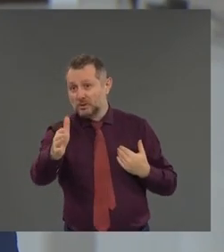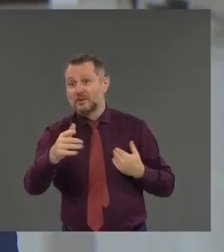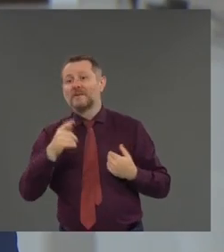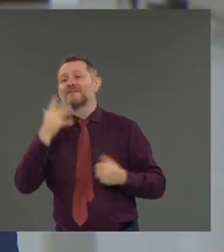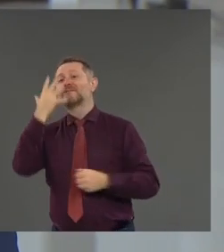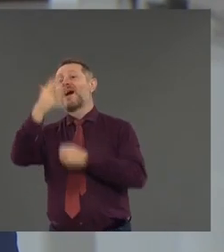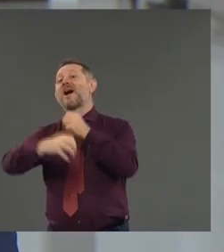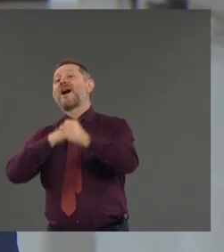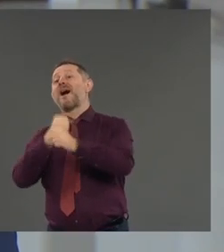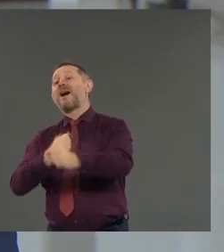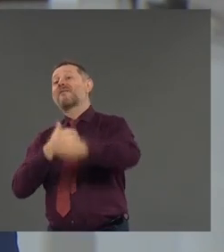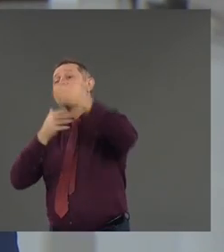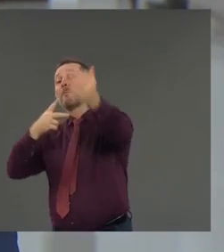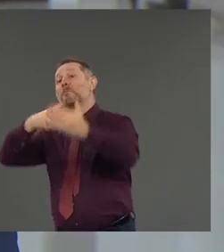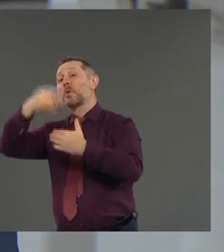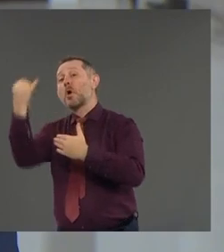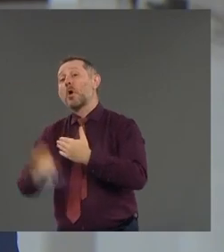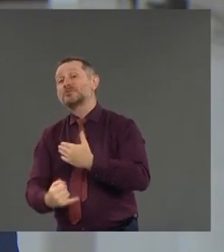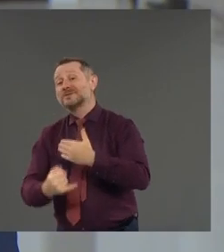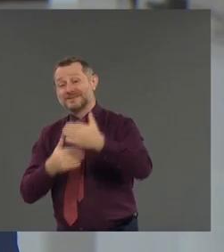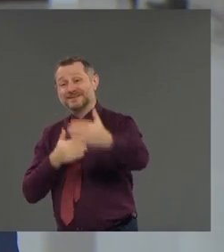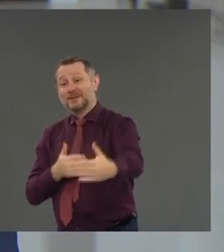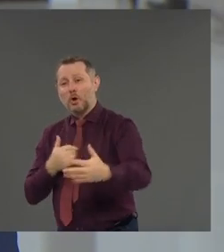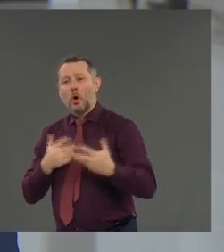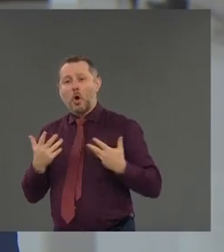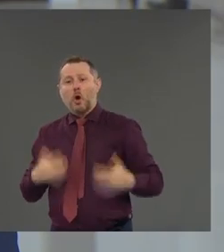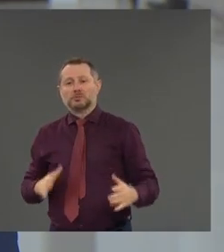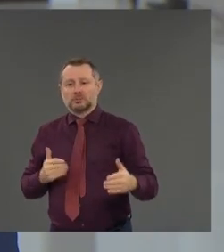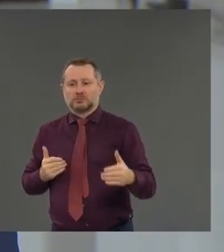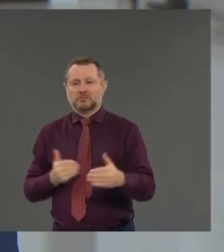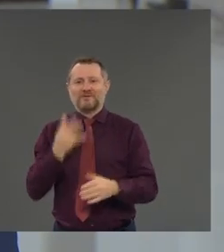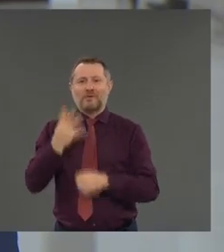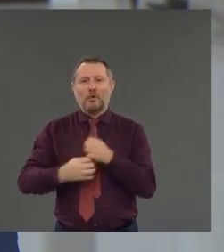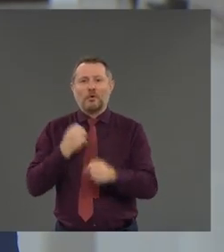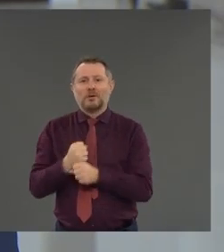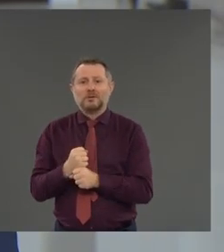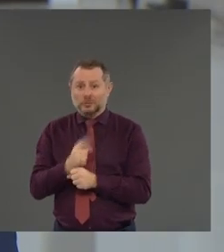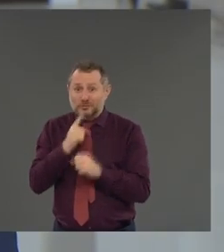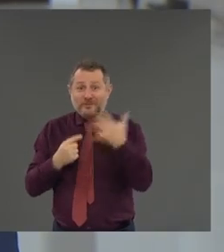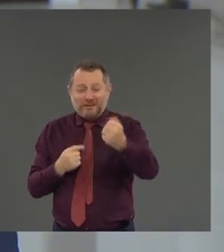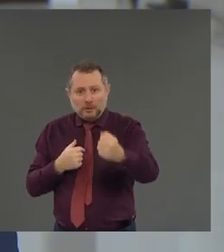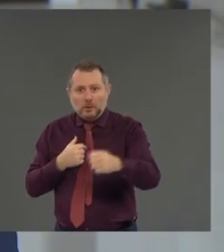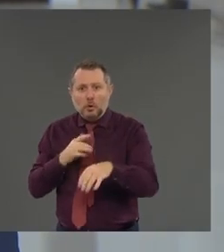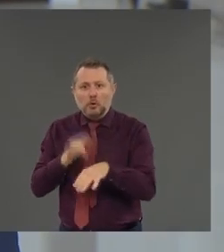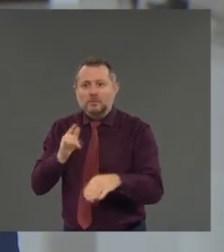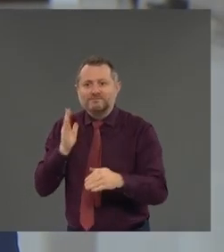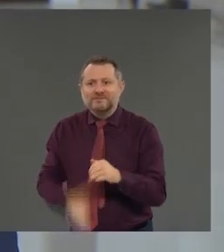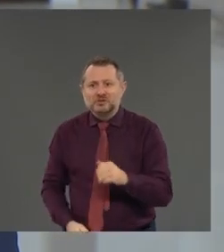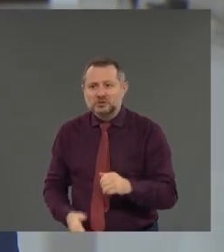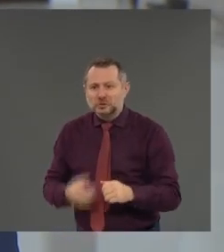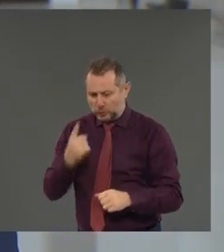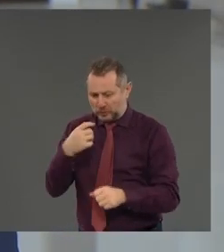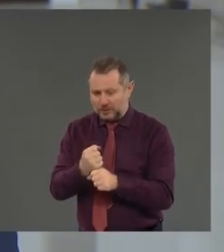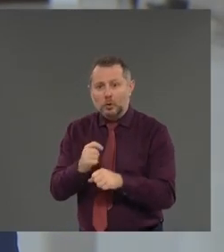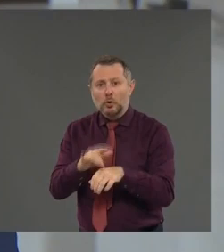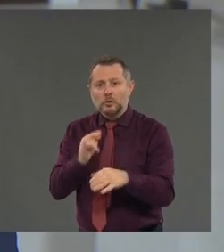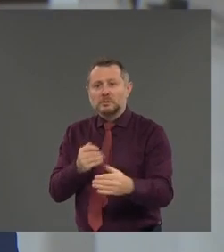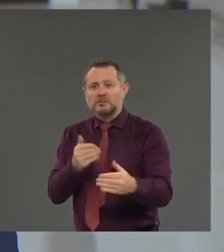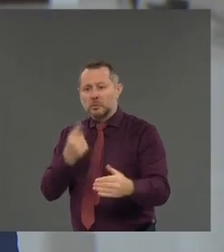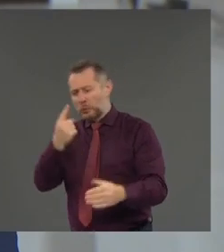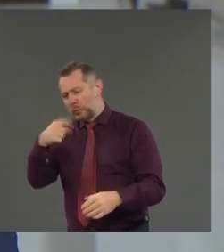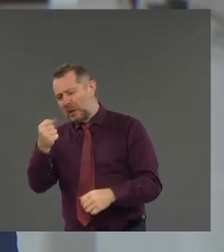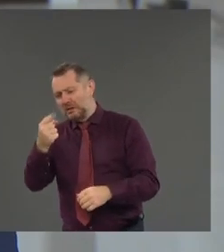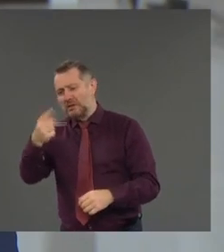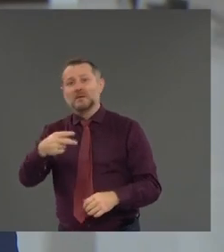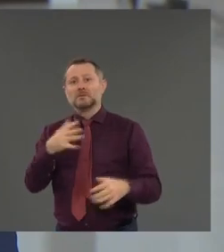completing it in a year and a half. Other projects, infrastructure projects, look to the future. If you look at private sector partners,